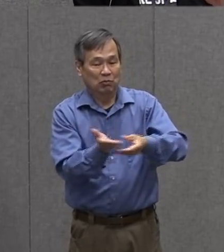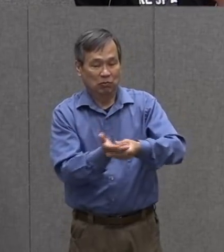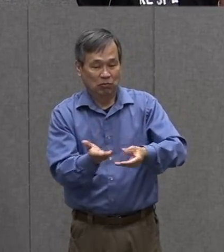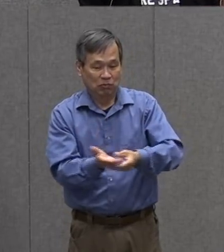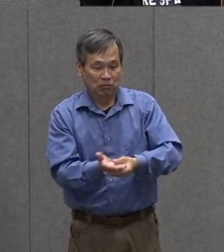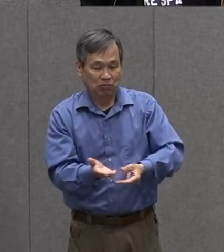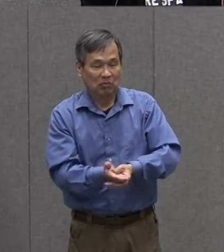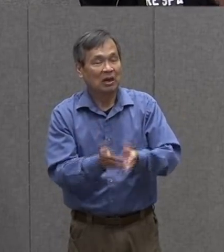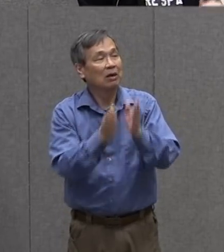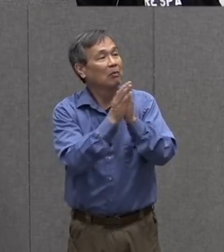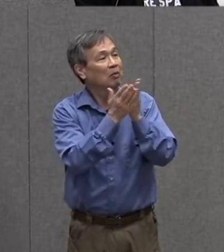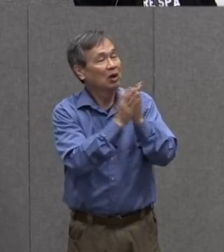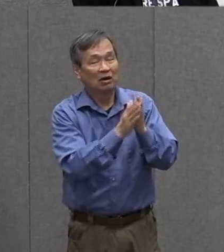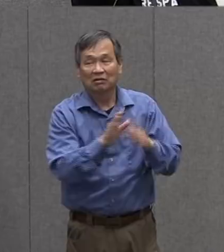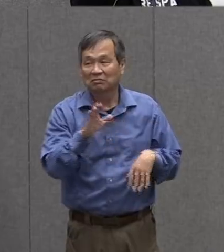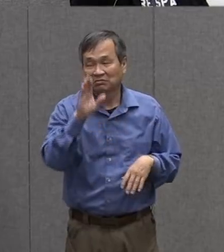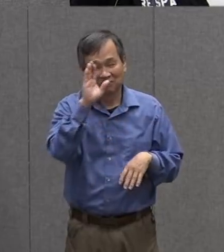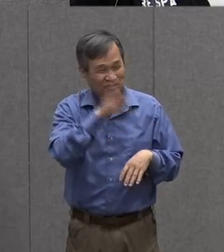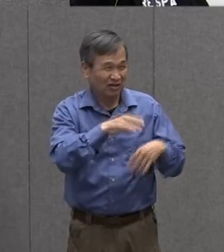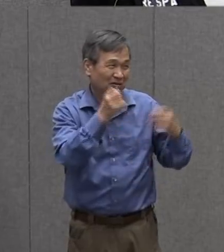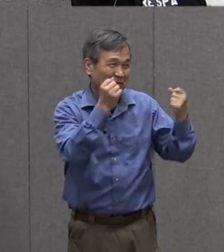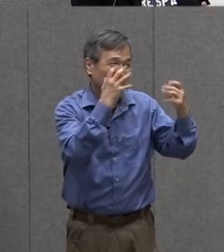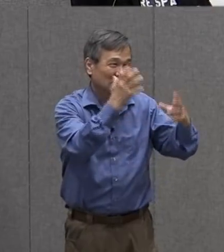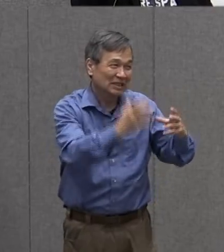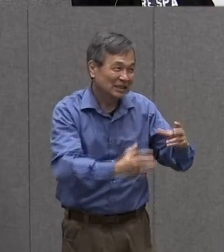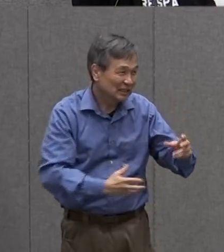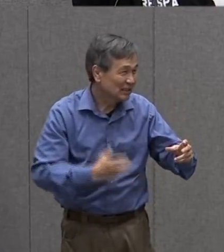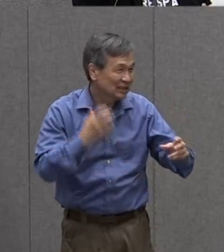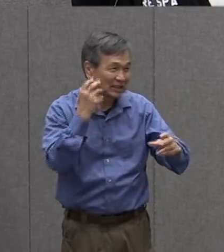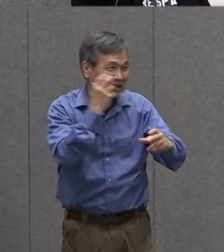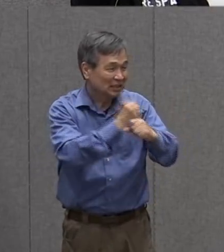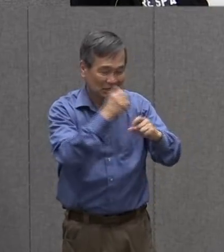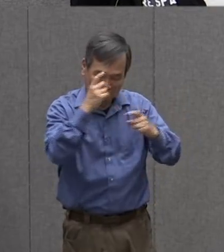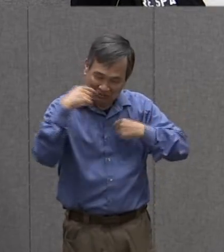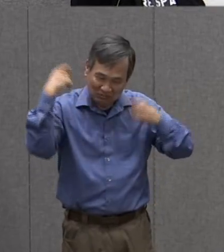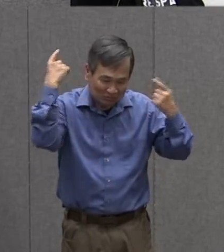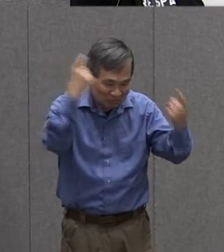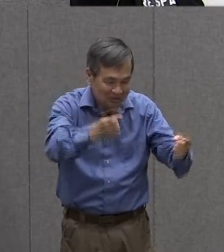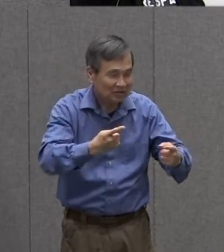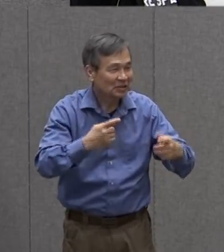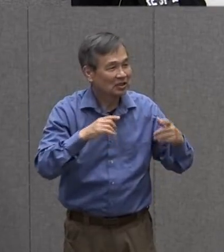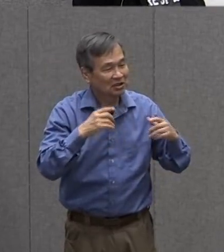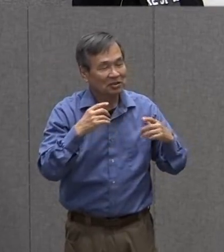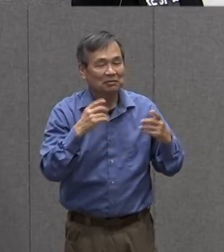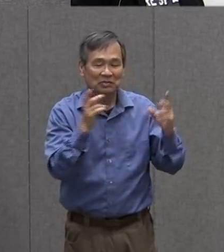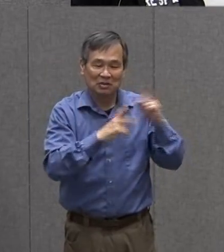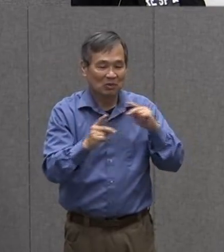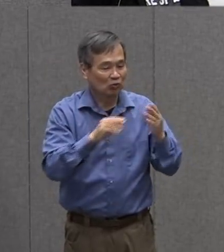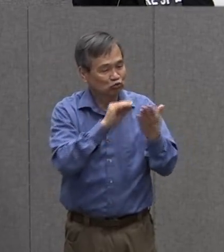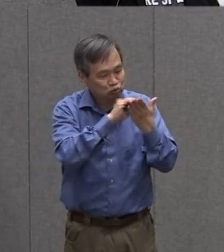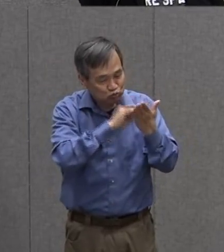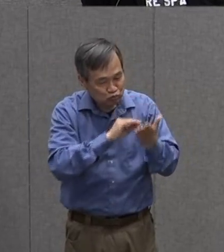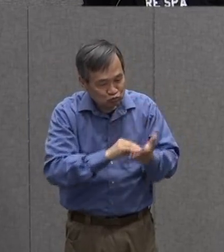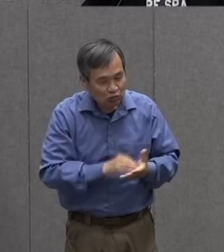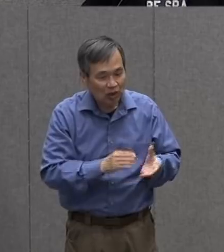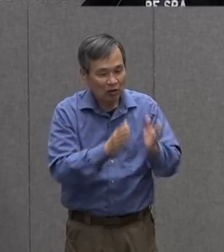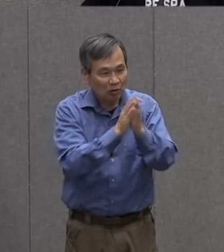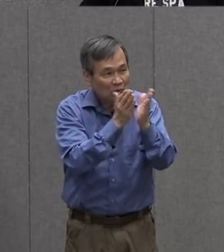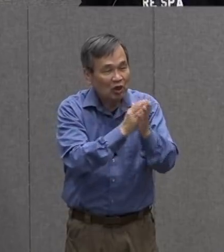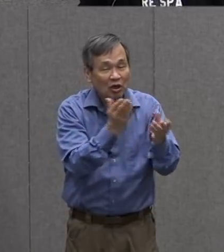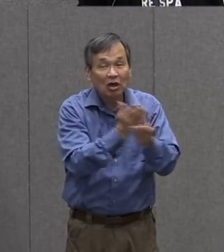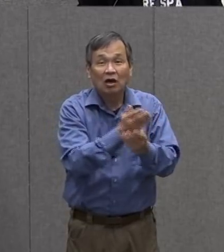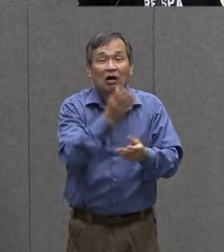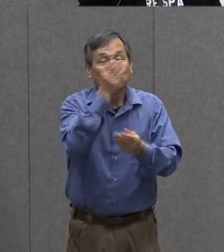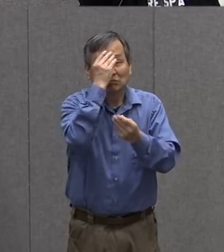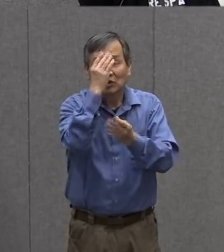people have been doing this for a really really long time in fact the oldest